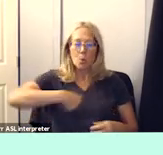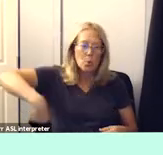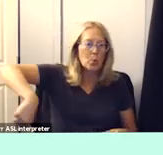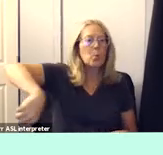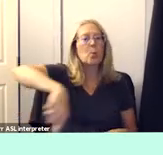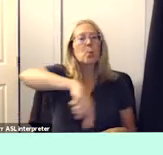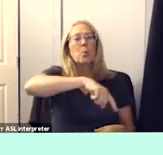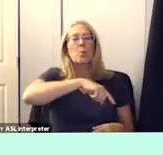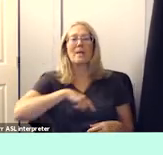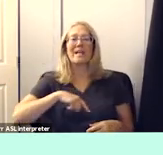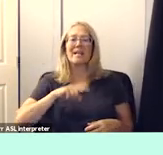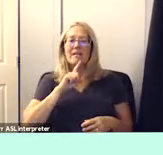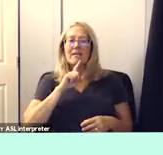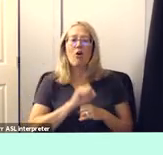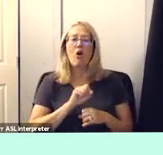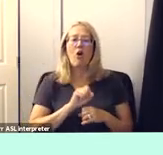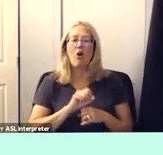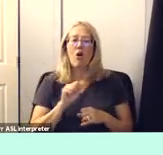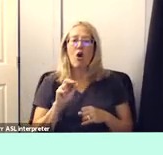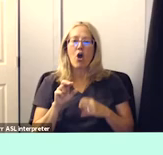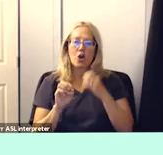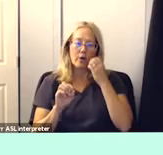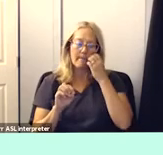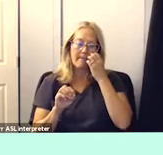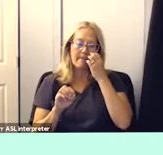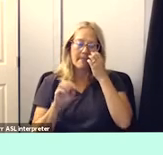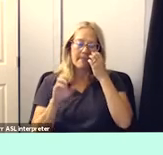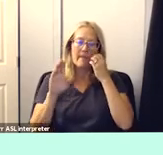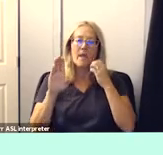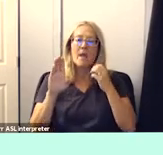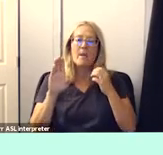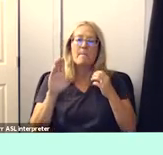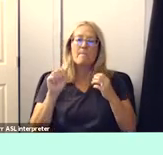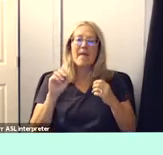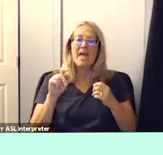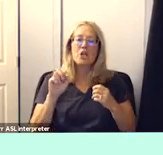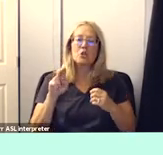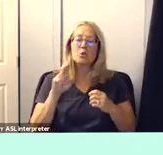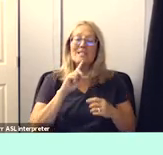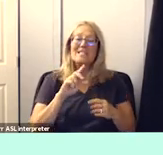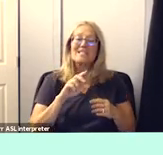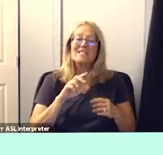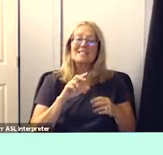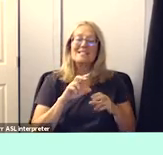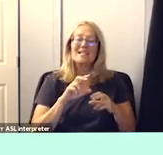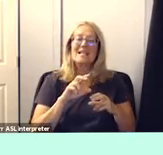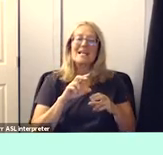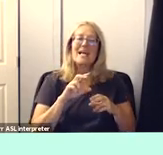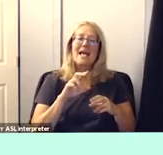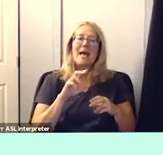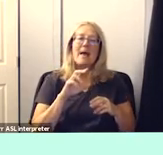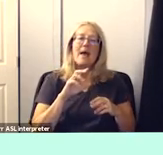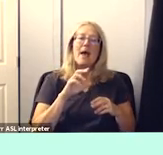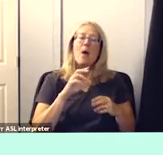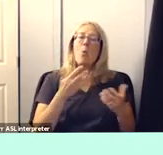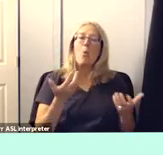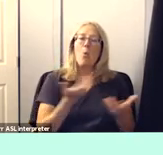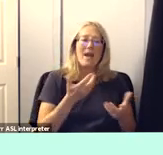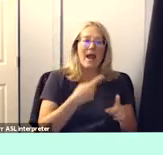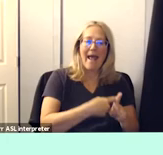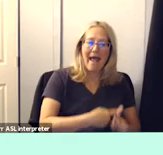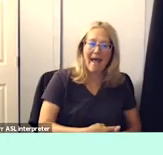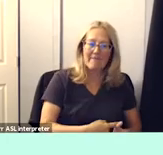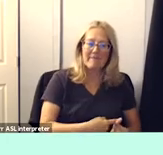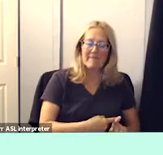ubuntu is action-oriented it's asset-based rather than deficits focused and in this